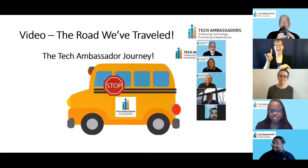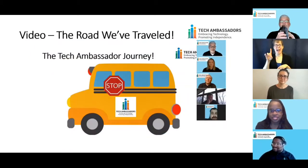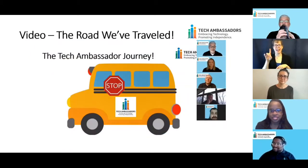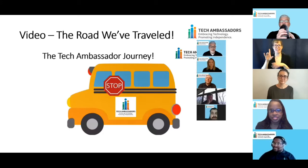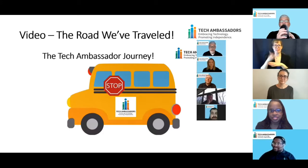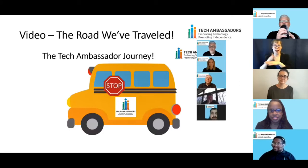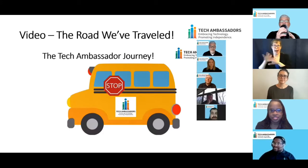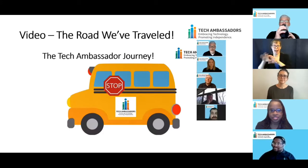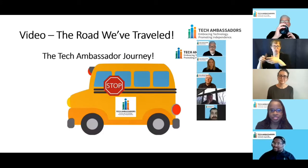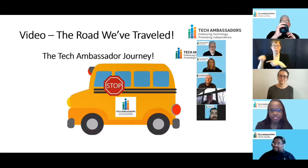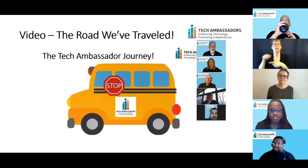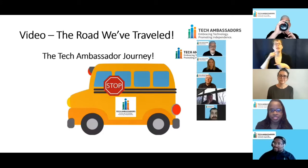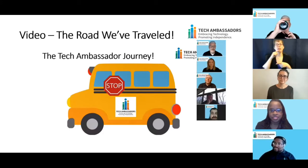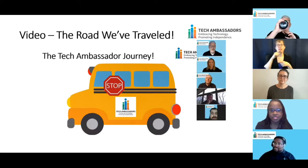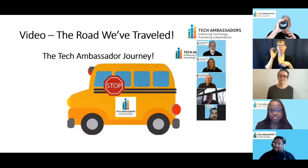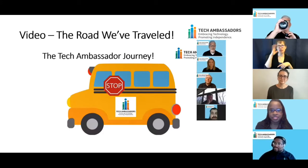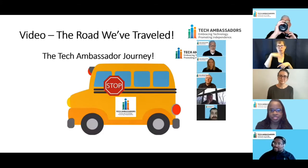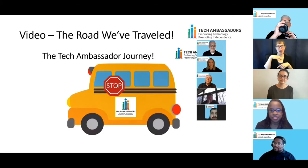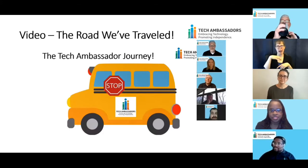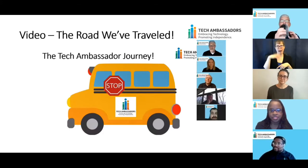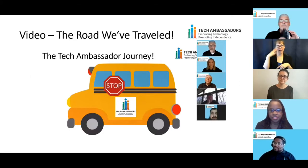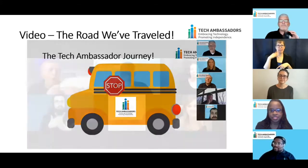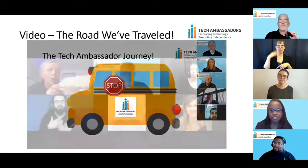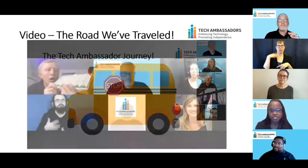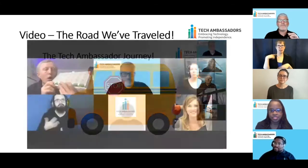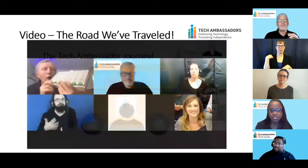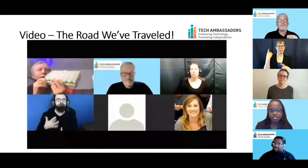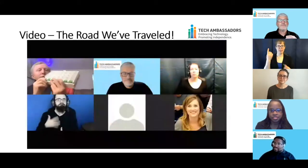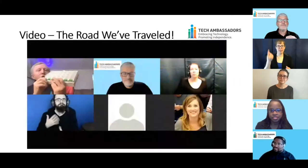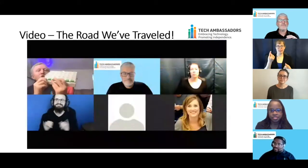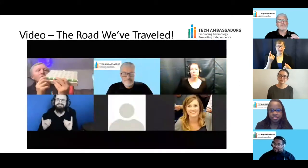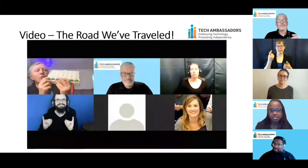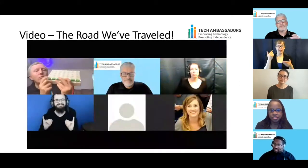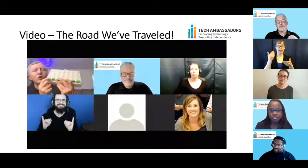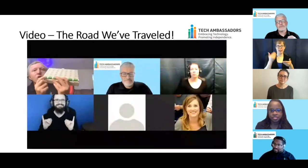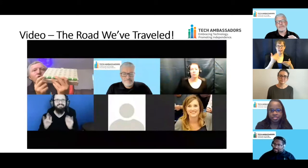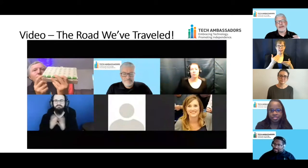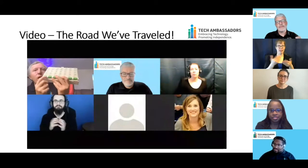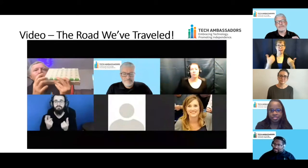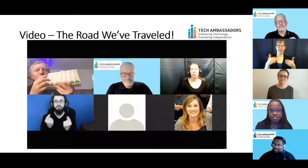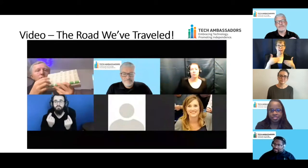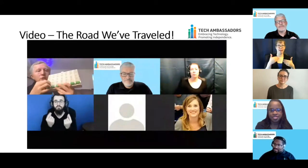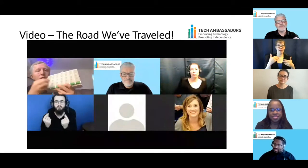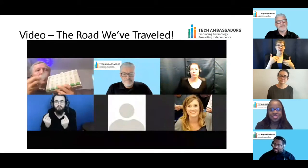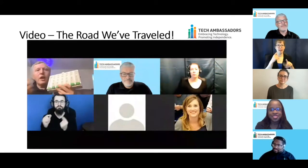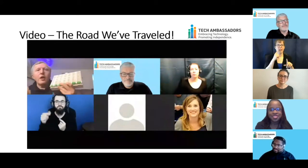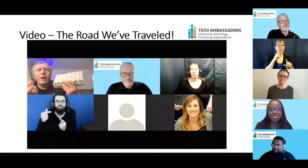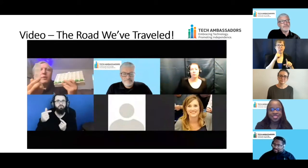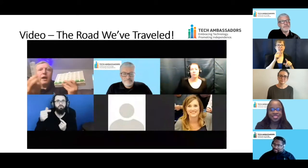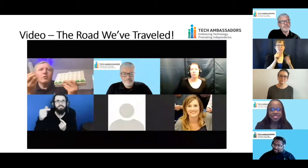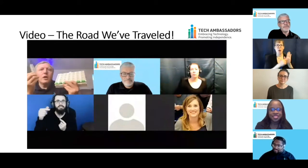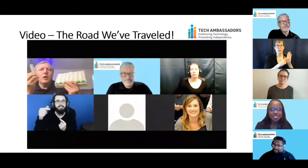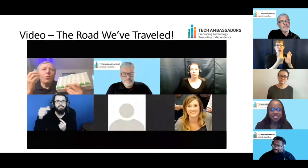strange trip it has already been. And we are nowhere near the end of this journey yet. All I have to do is just push the green button and